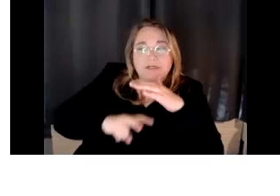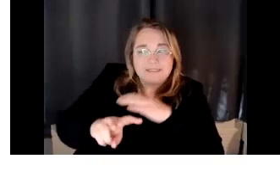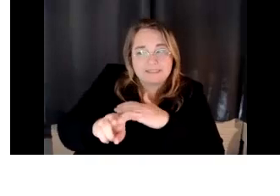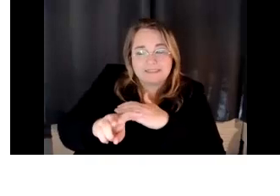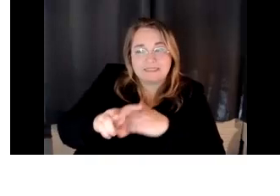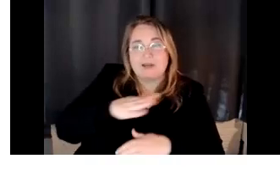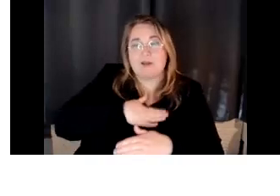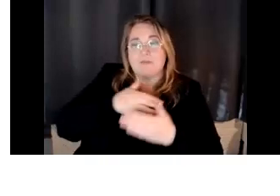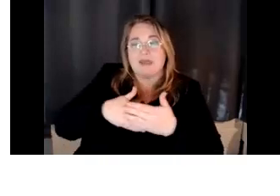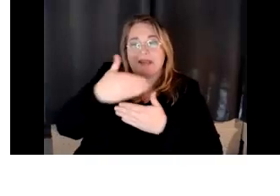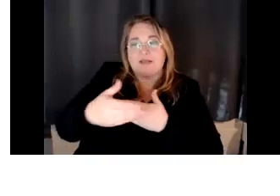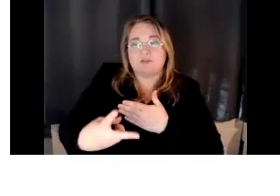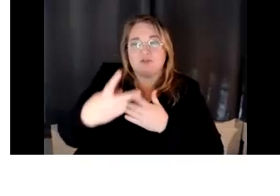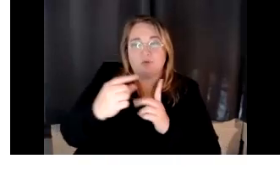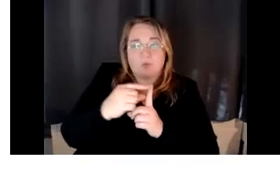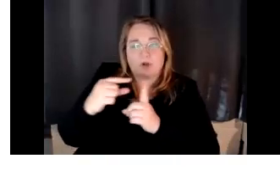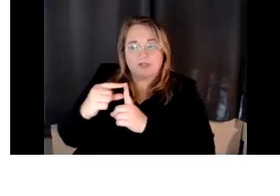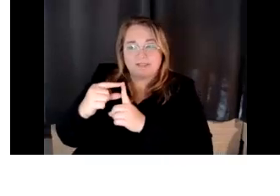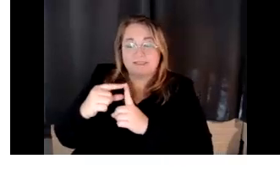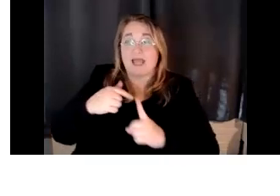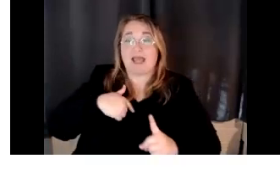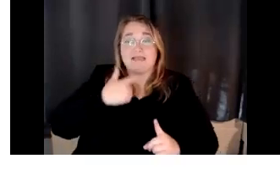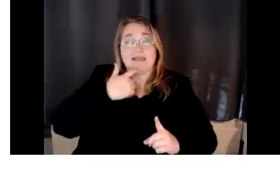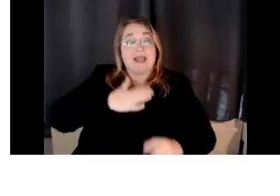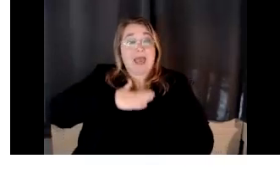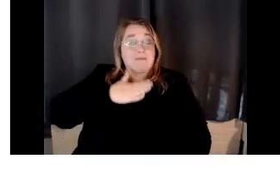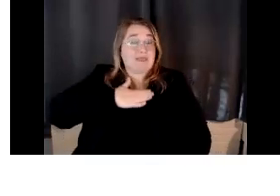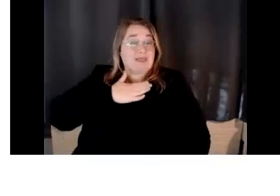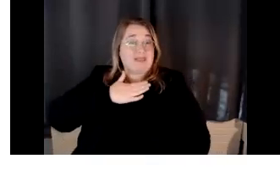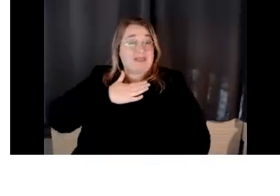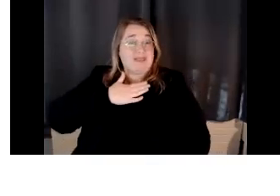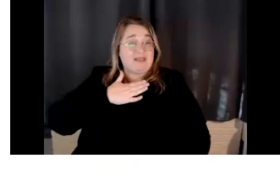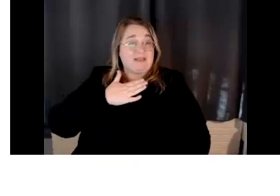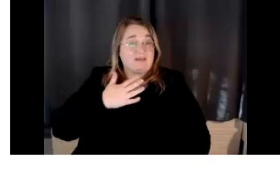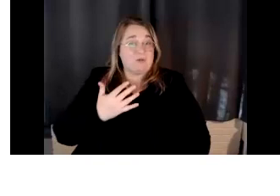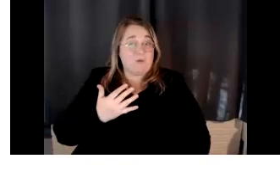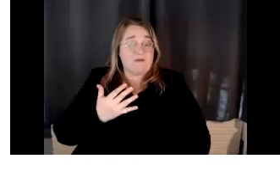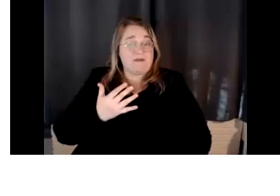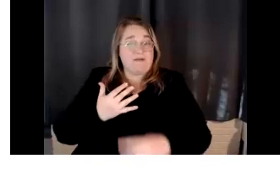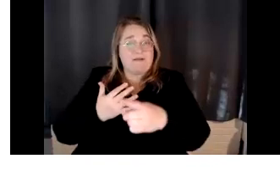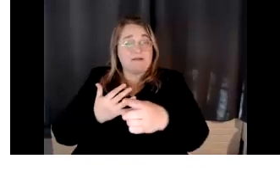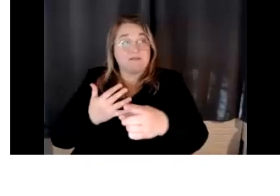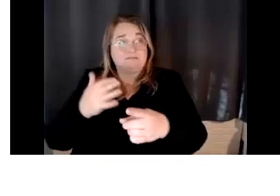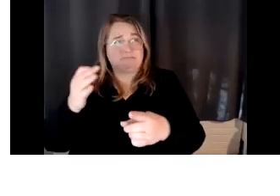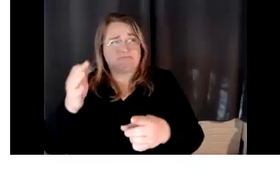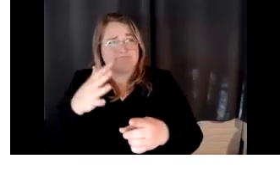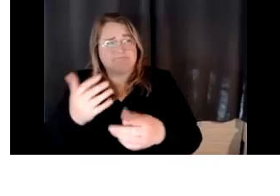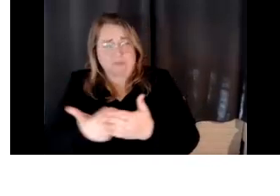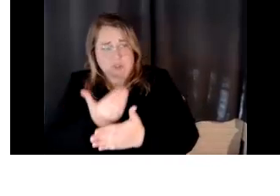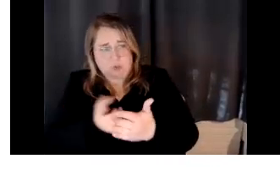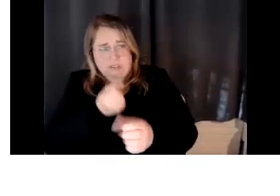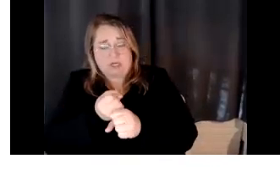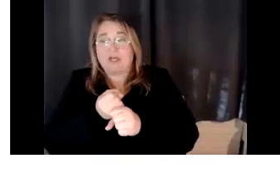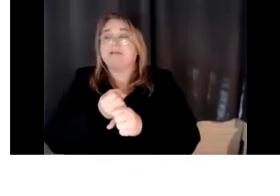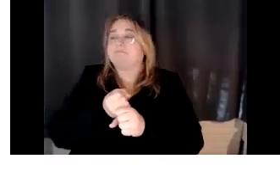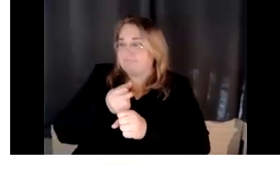words were, right? Happy new year. How did you do that? Well, because we're, and this gets back to,